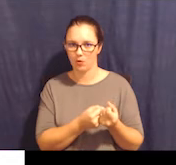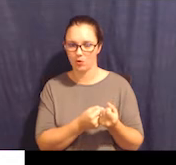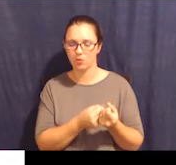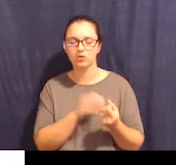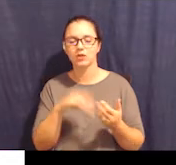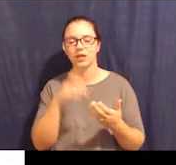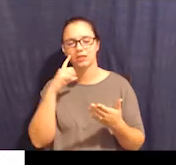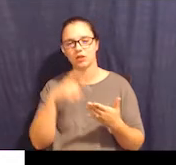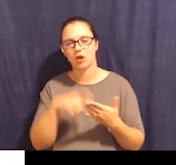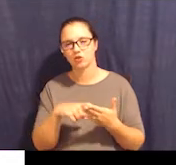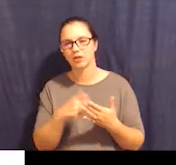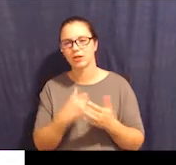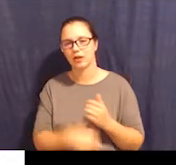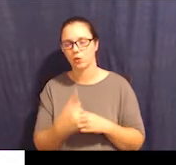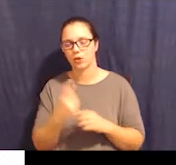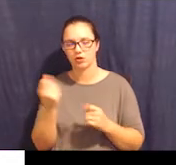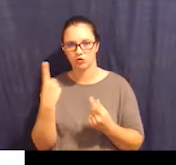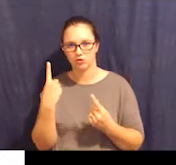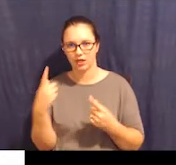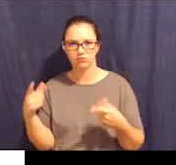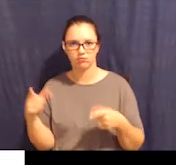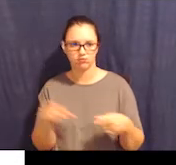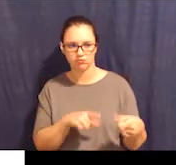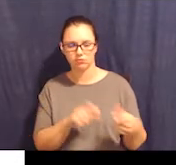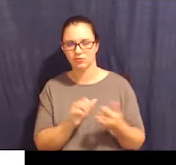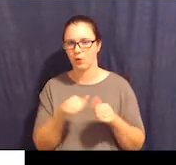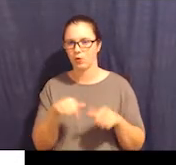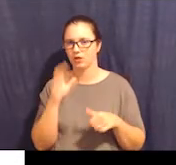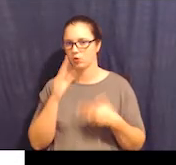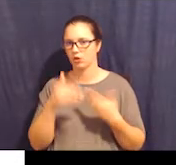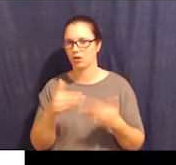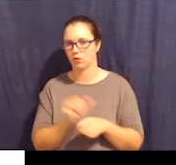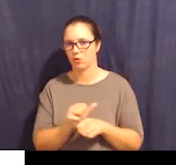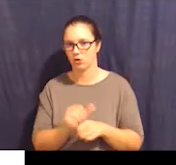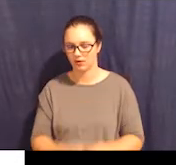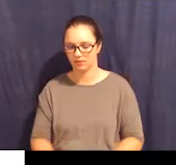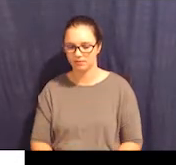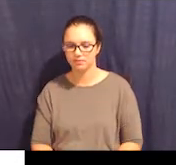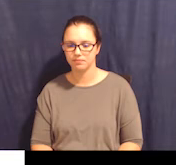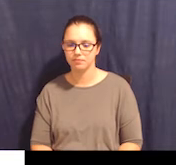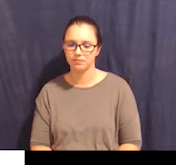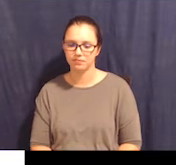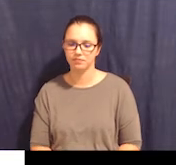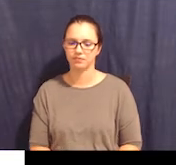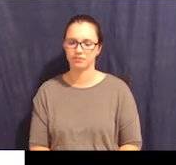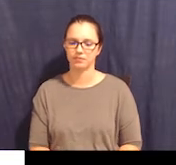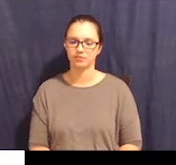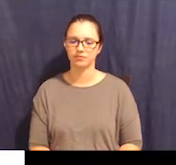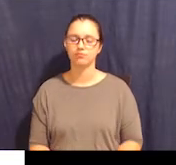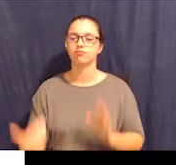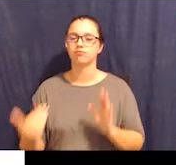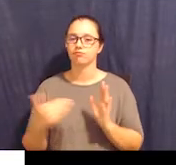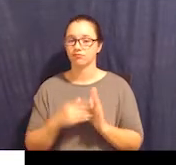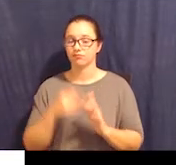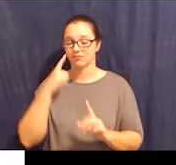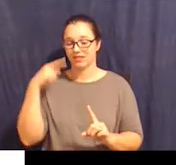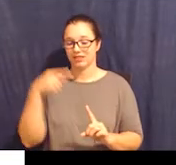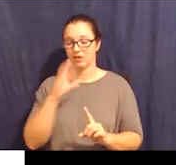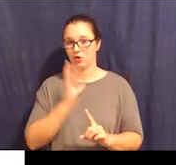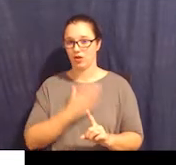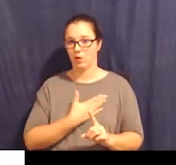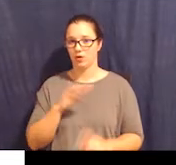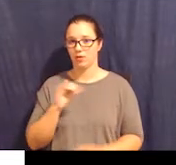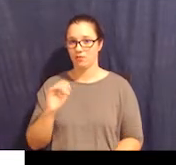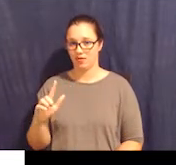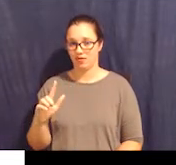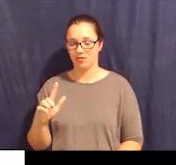going to go. And again, the intent of our bill with having a draft-supported decision-making agreement